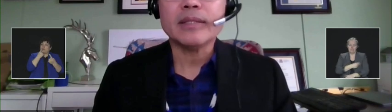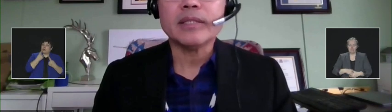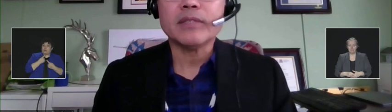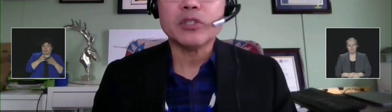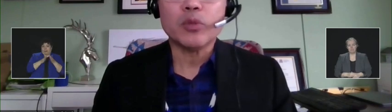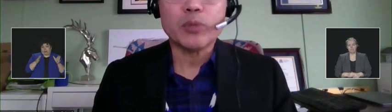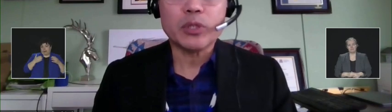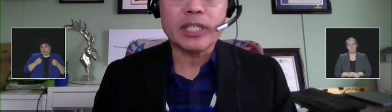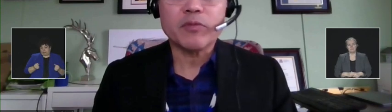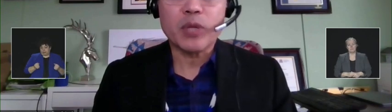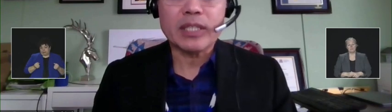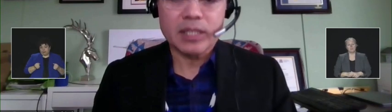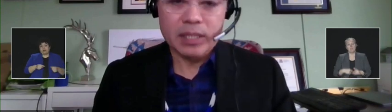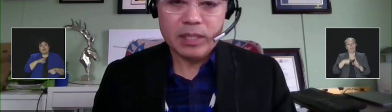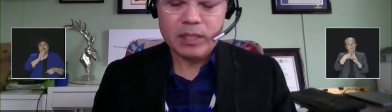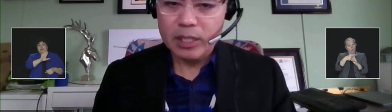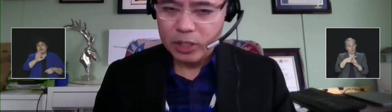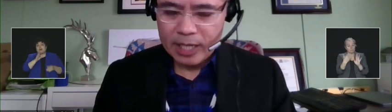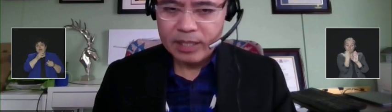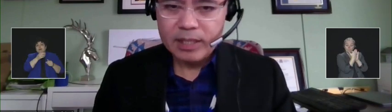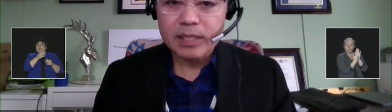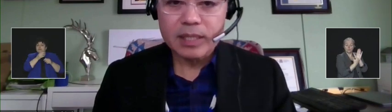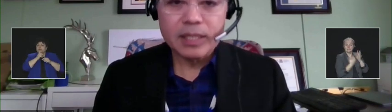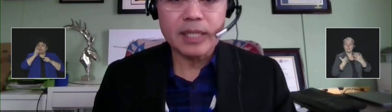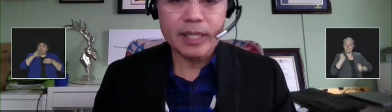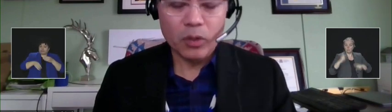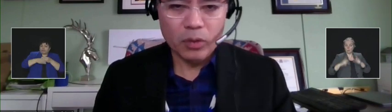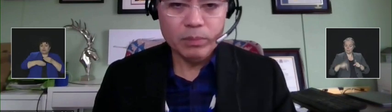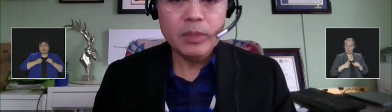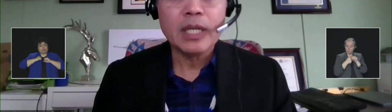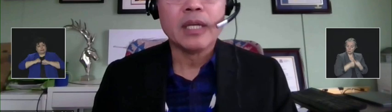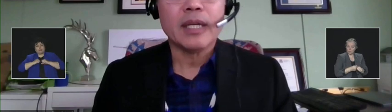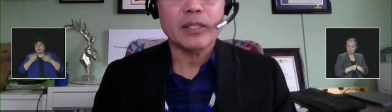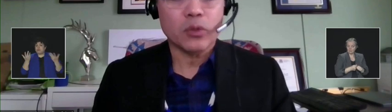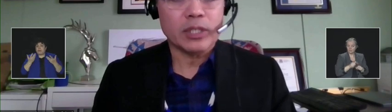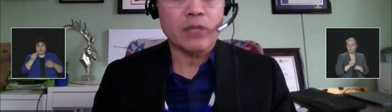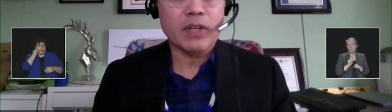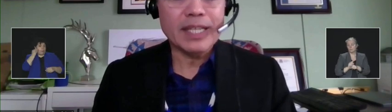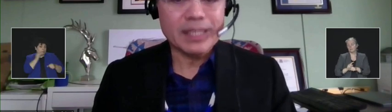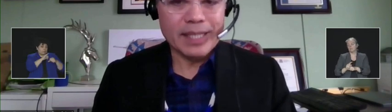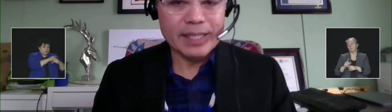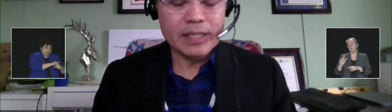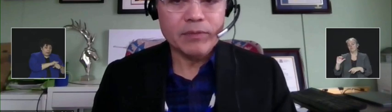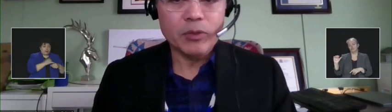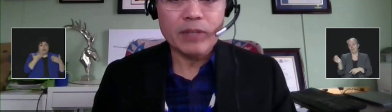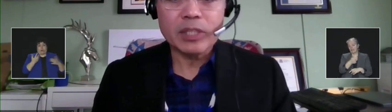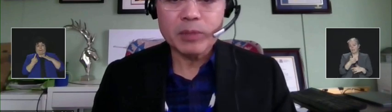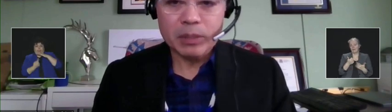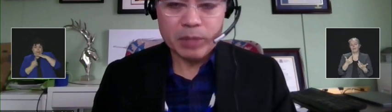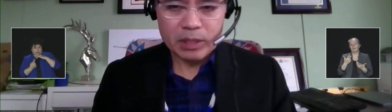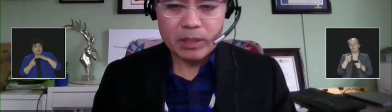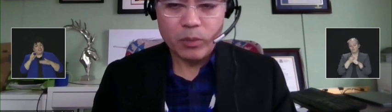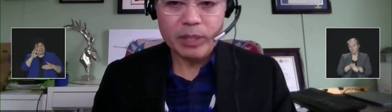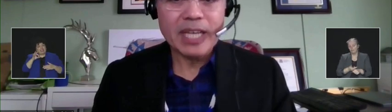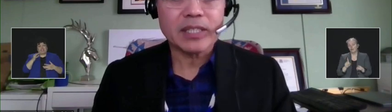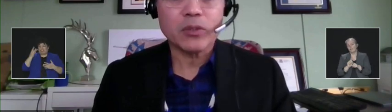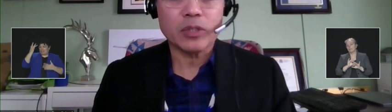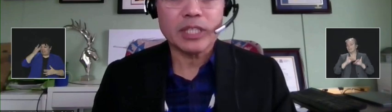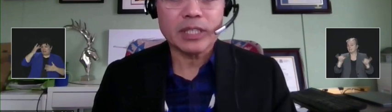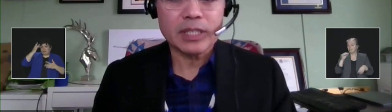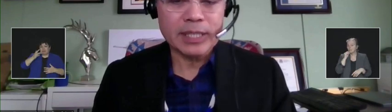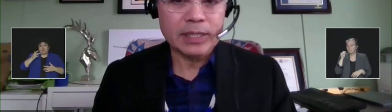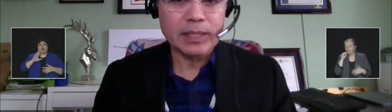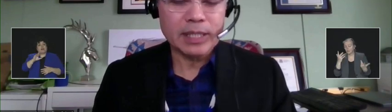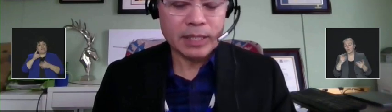and individual protective practices, such as staying home and or self-isolating if you have symptoms, wearing masks,